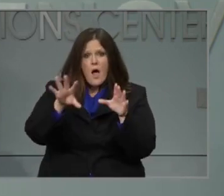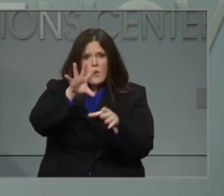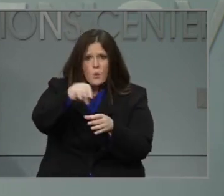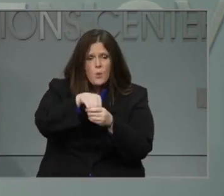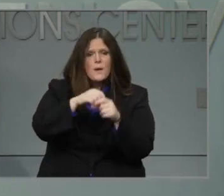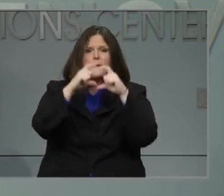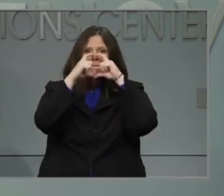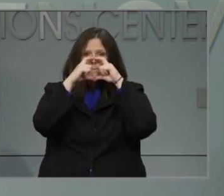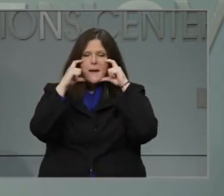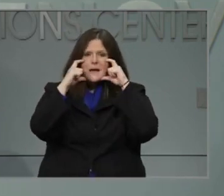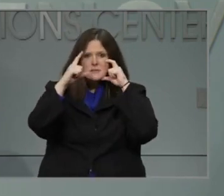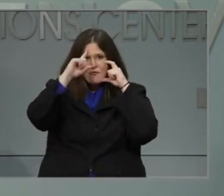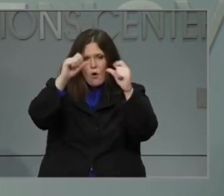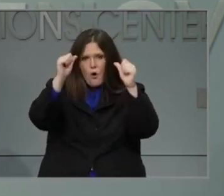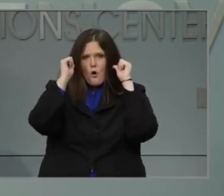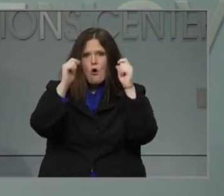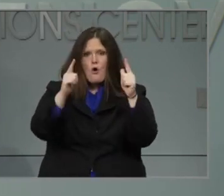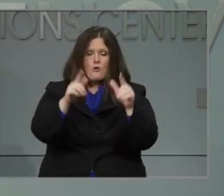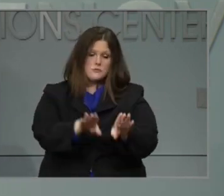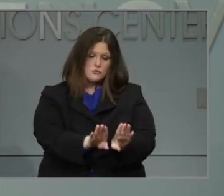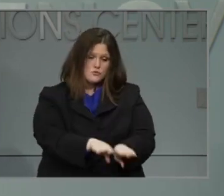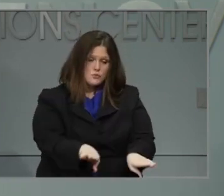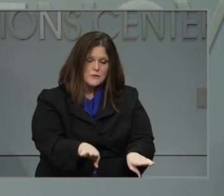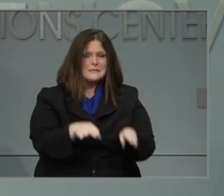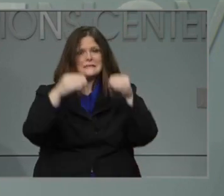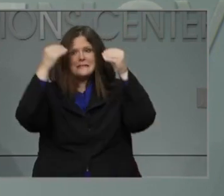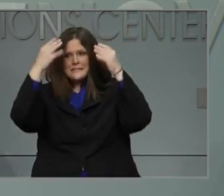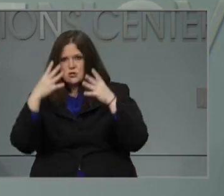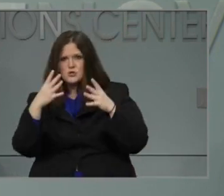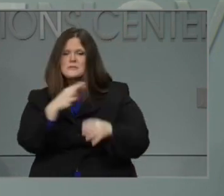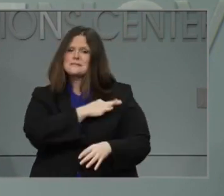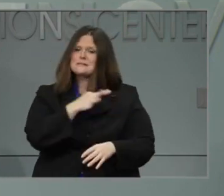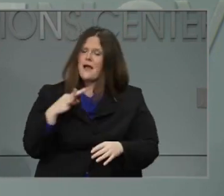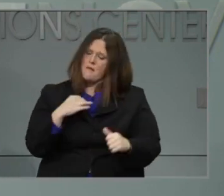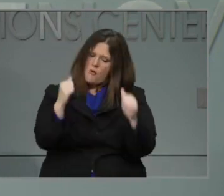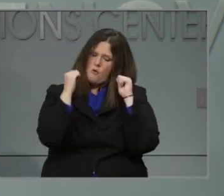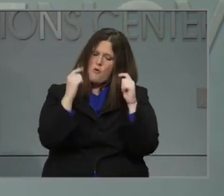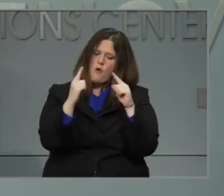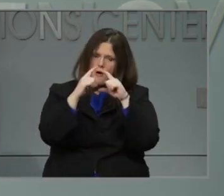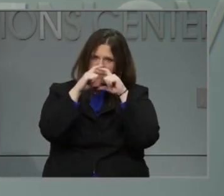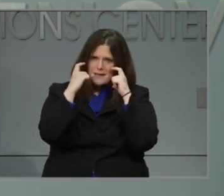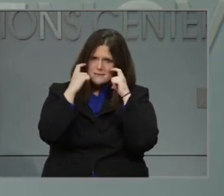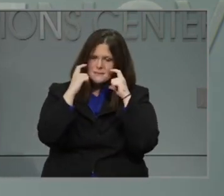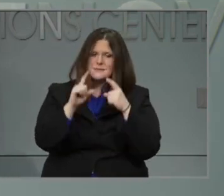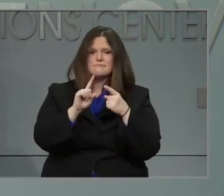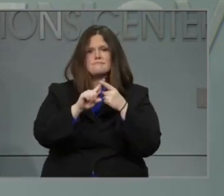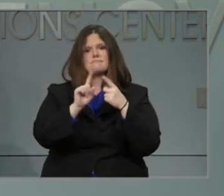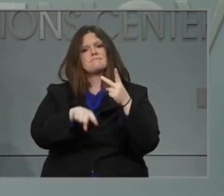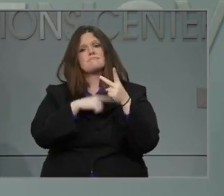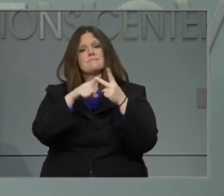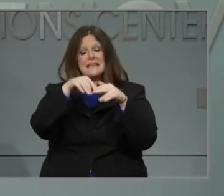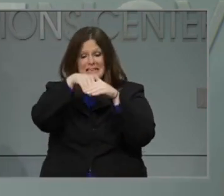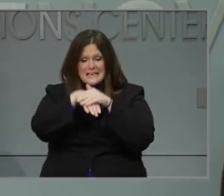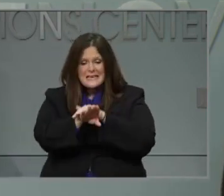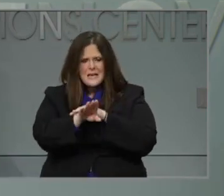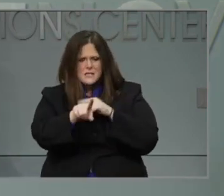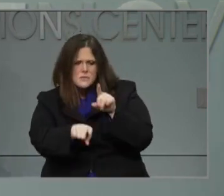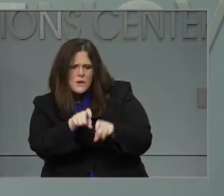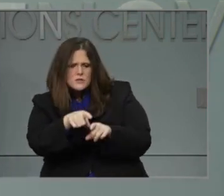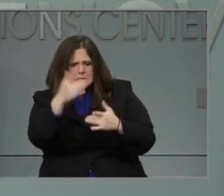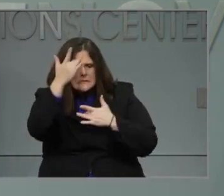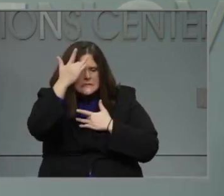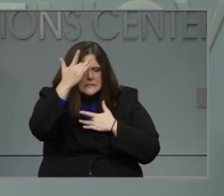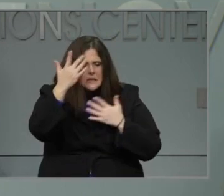for everyone. All kids, all teachers, all staff. Including screening when you get into the buildings. Including safety